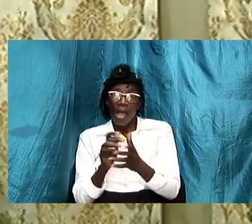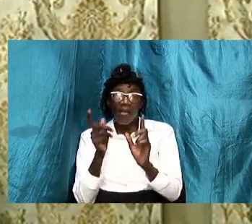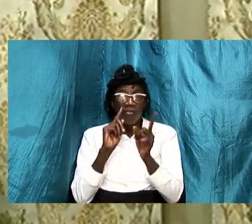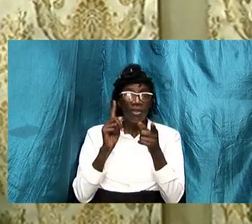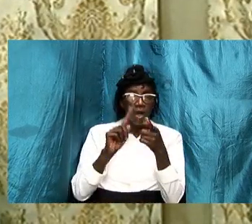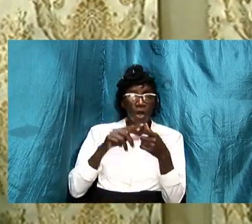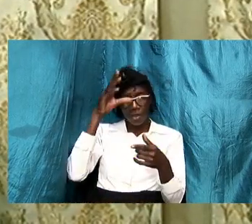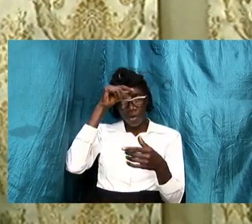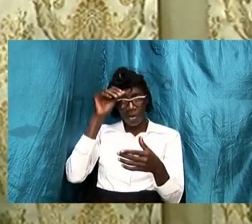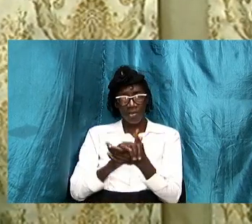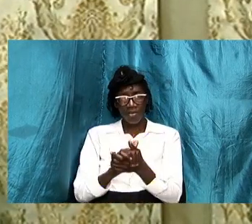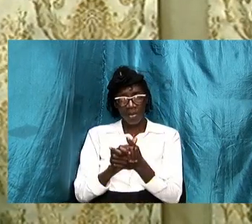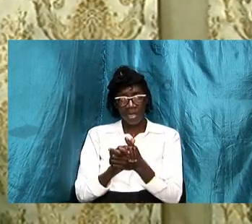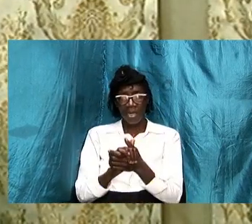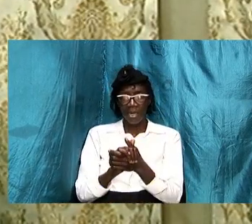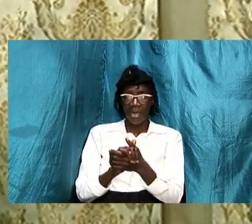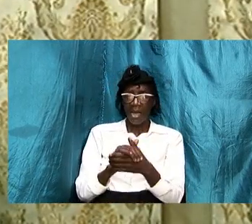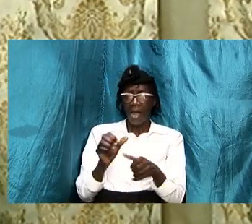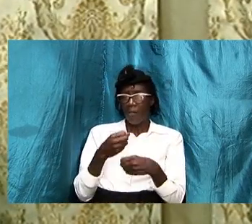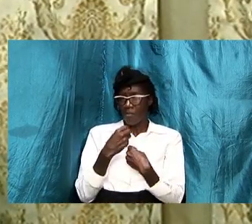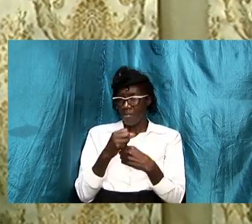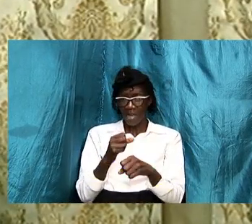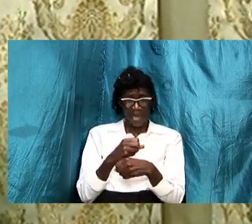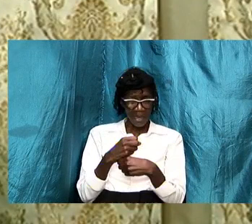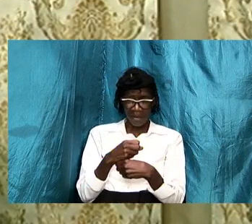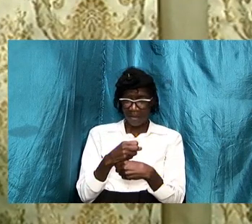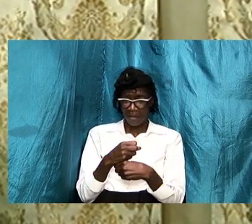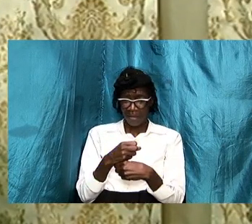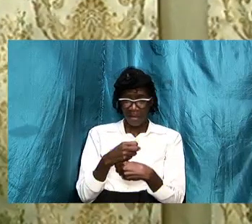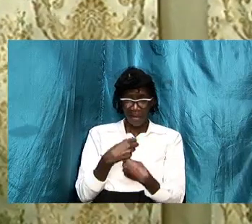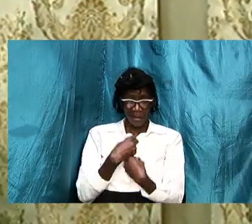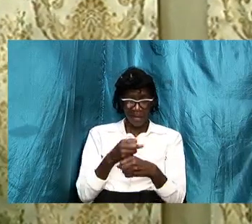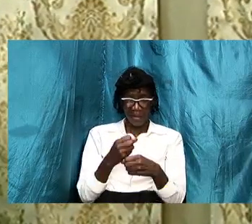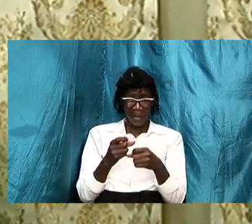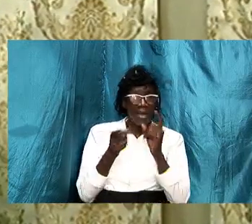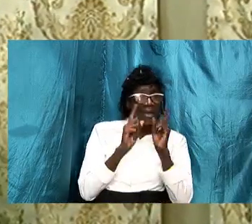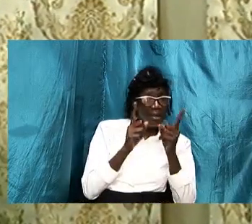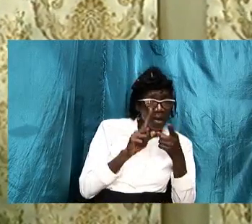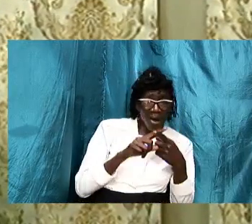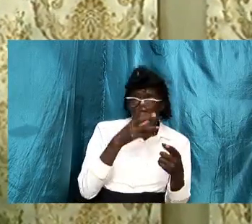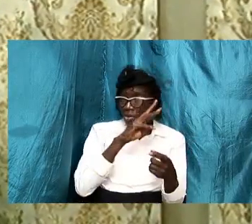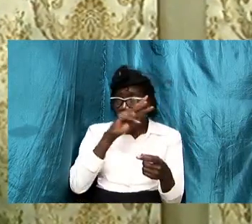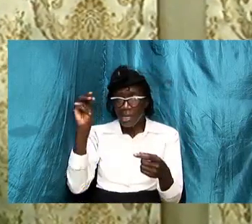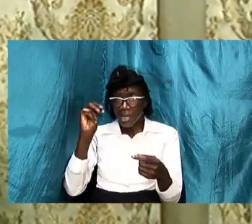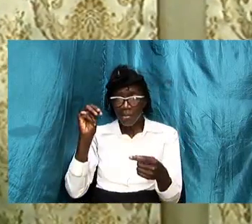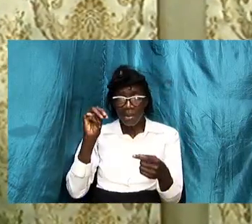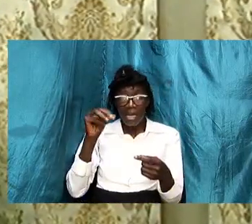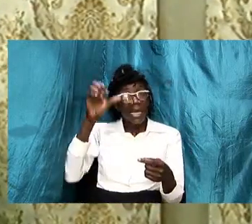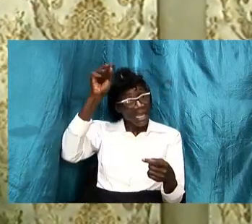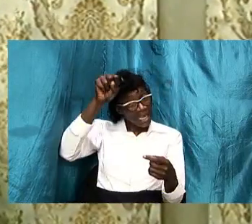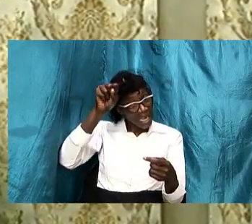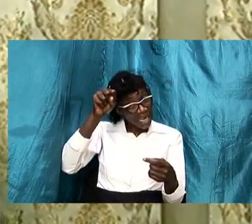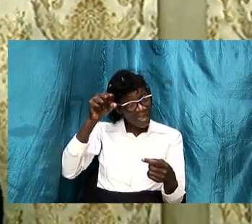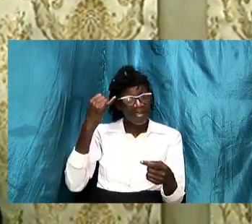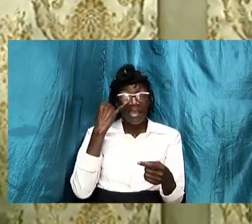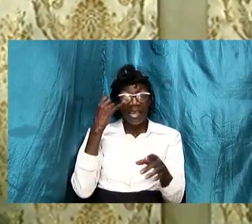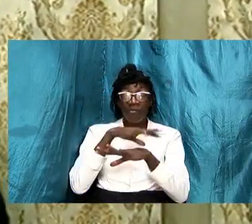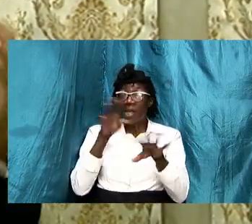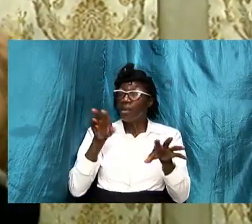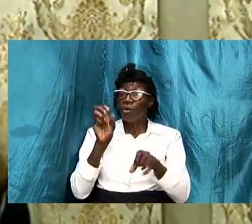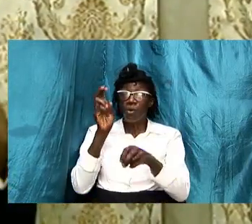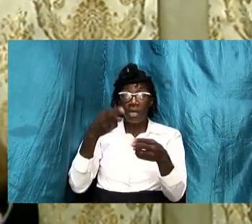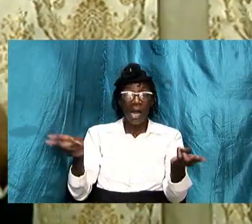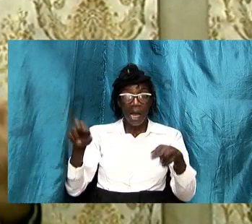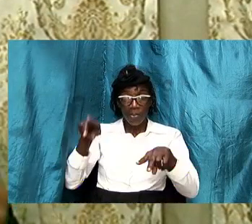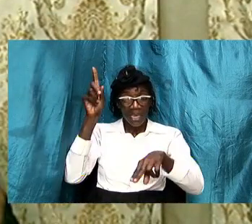him and make suggestions to him yes and if that doesn't happen it's not going to work being in charge